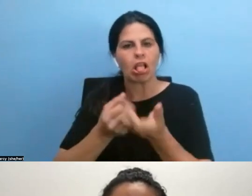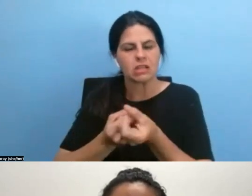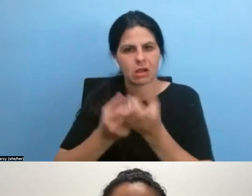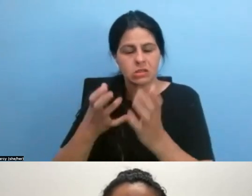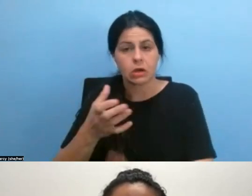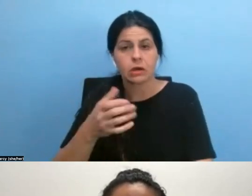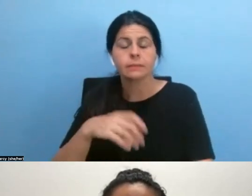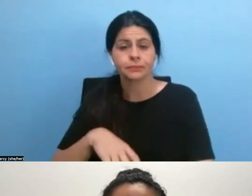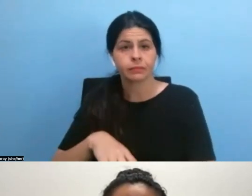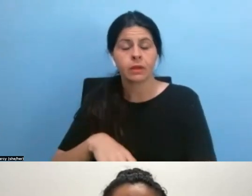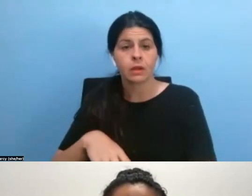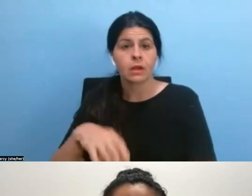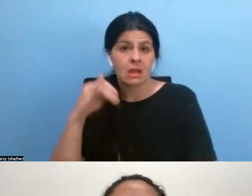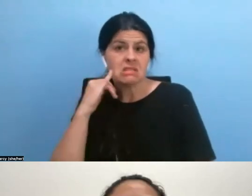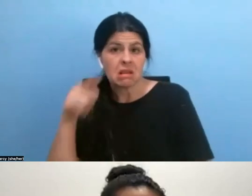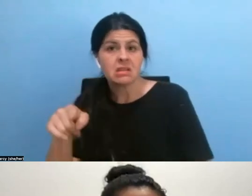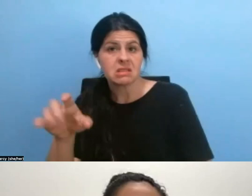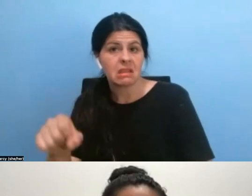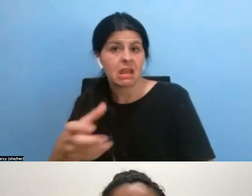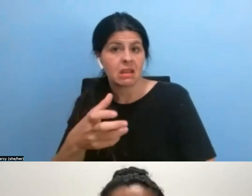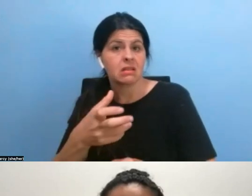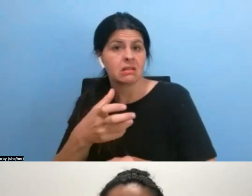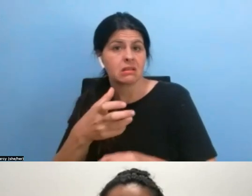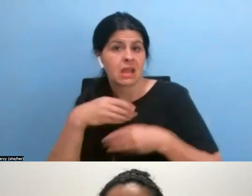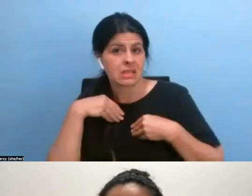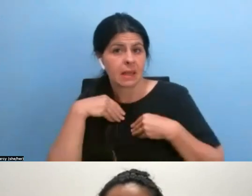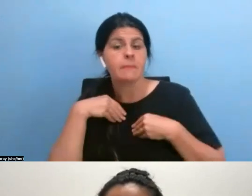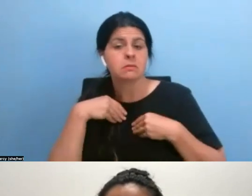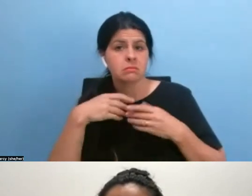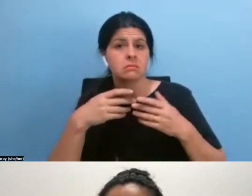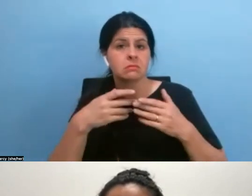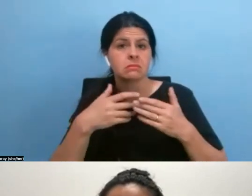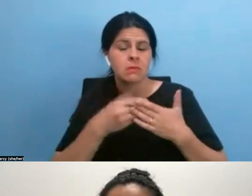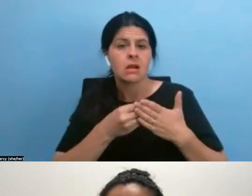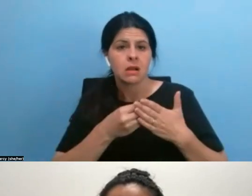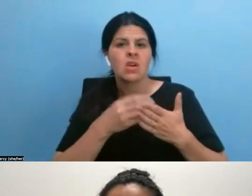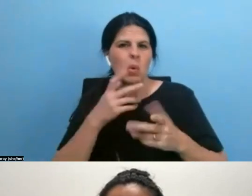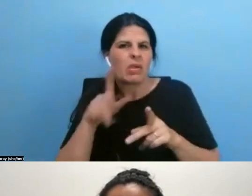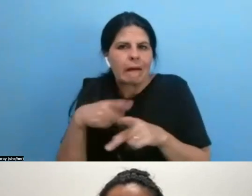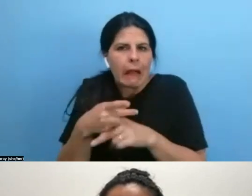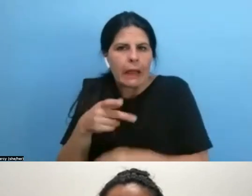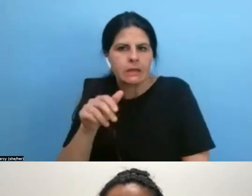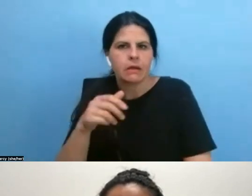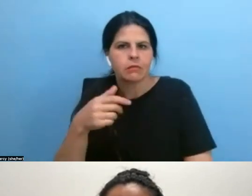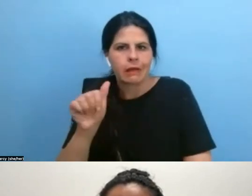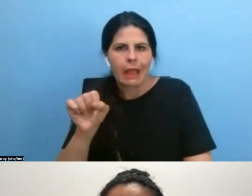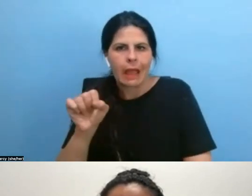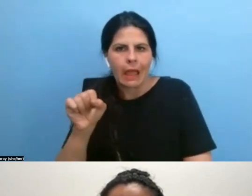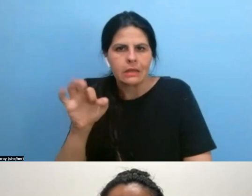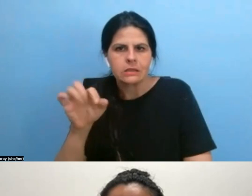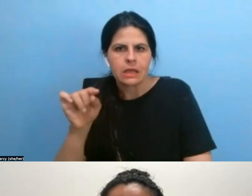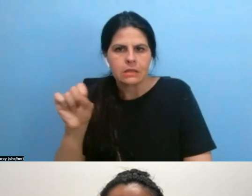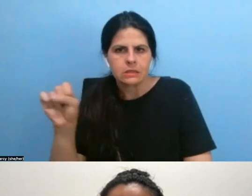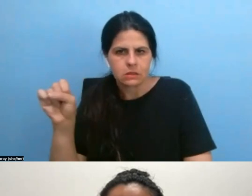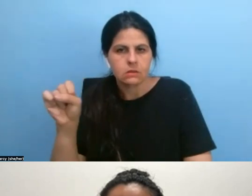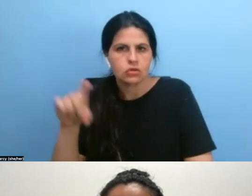accept that money basically, or the form of assets that are being donated or invested. Um,